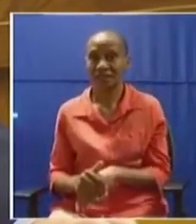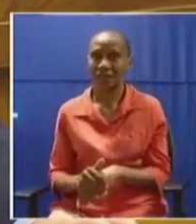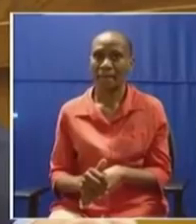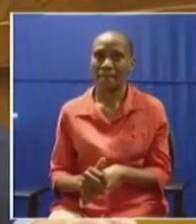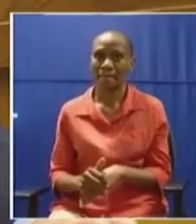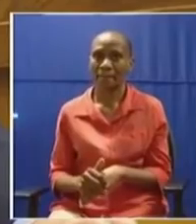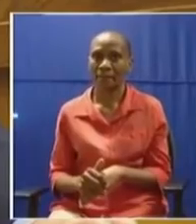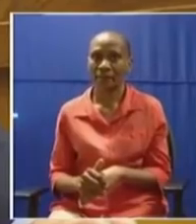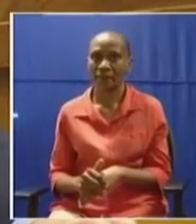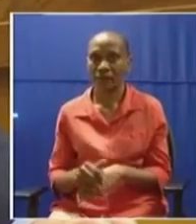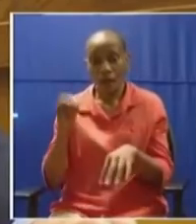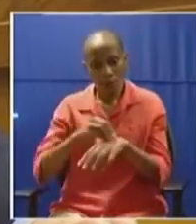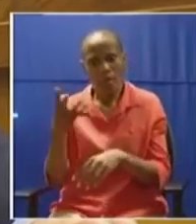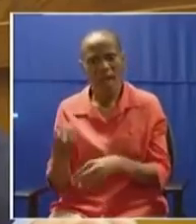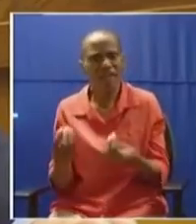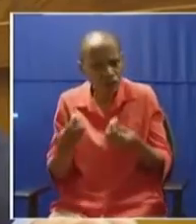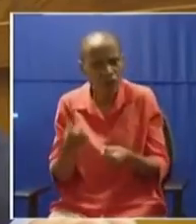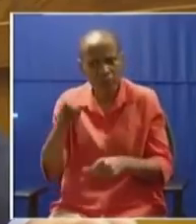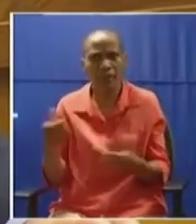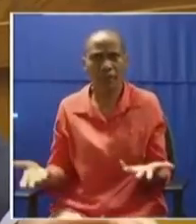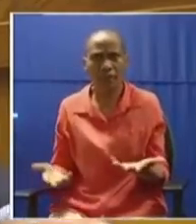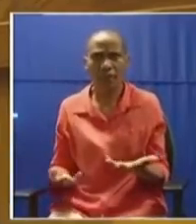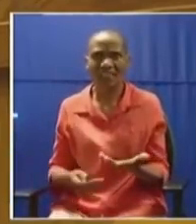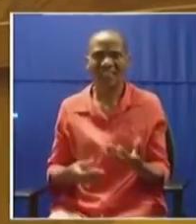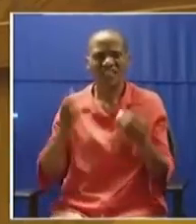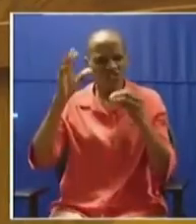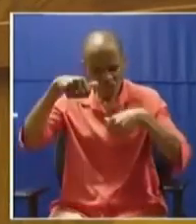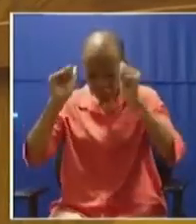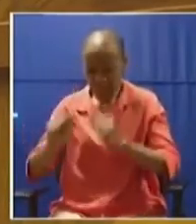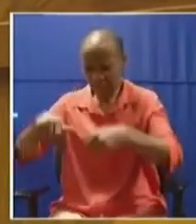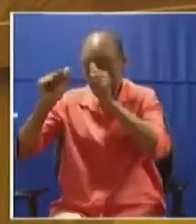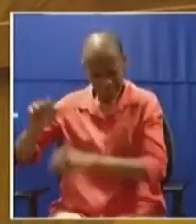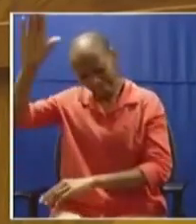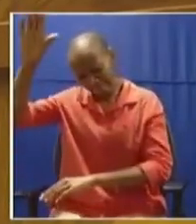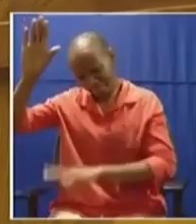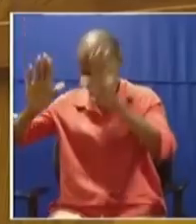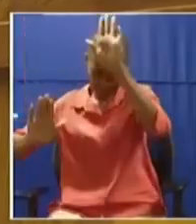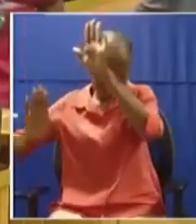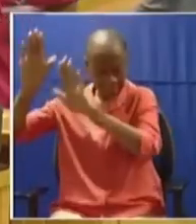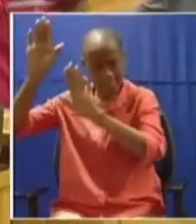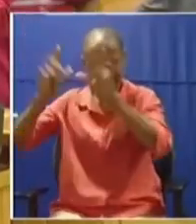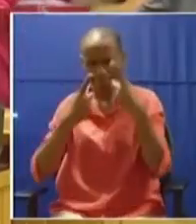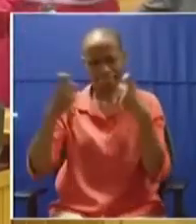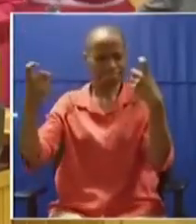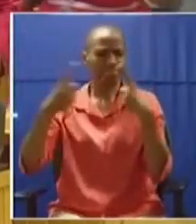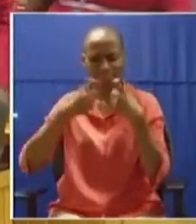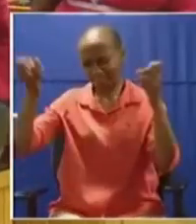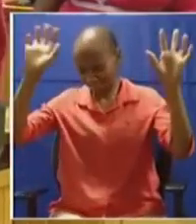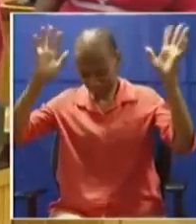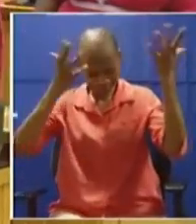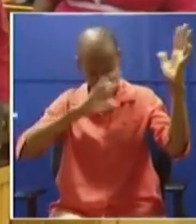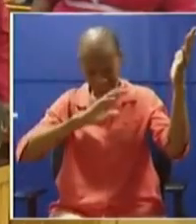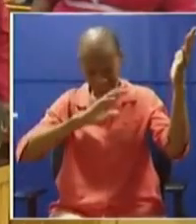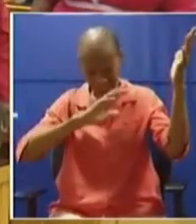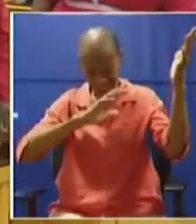Let's solve this problem. God, order house, Jim. Honorable Groeneweld. Take your seat. Chep, Chep, Chep.